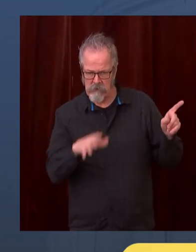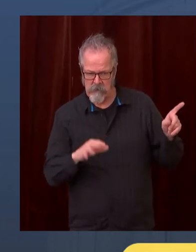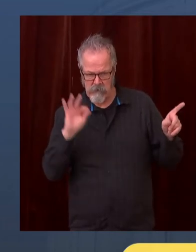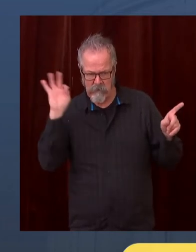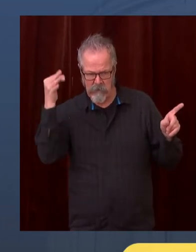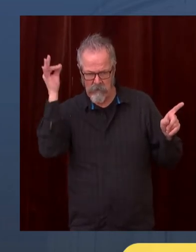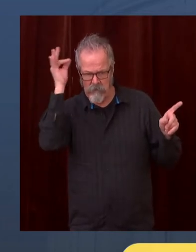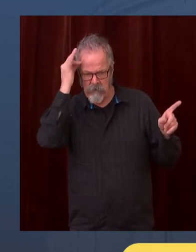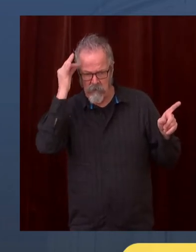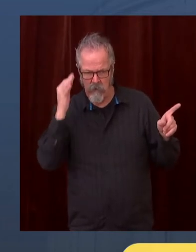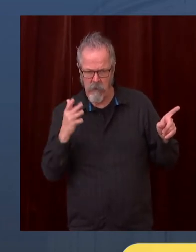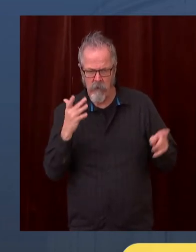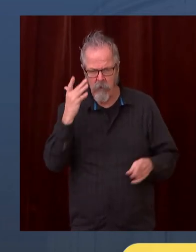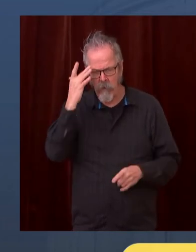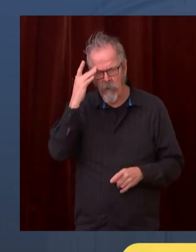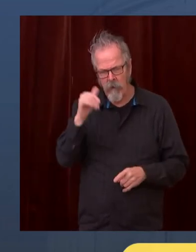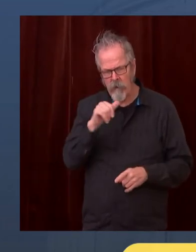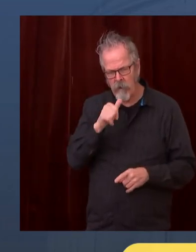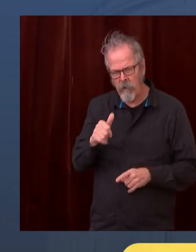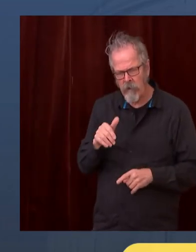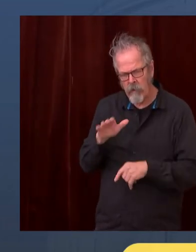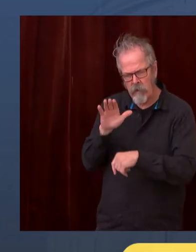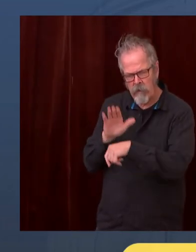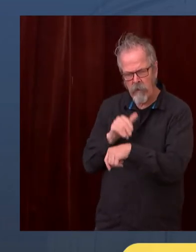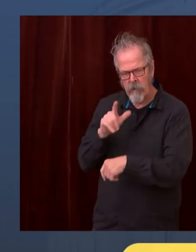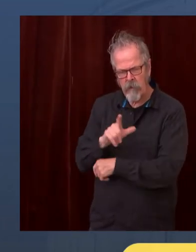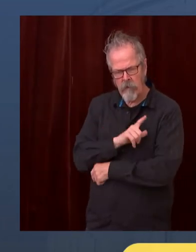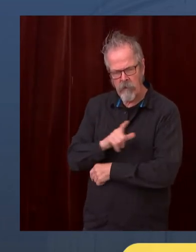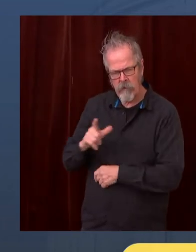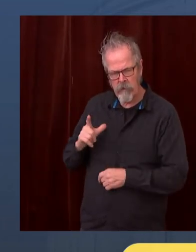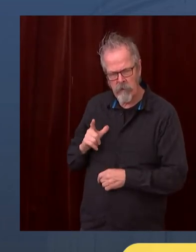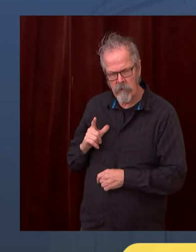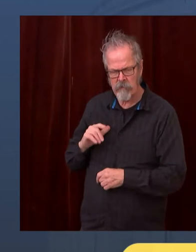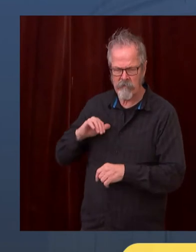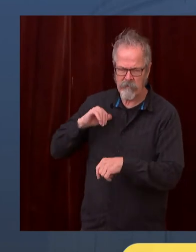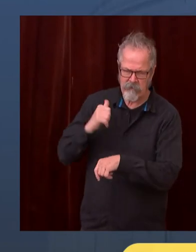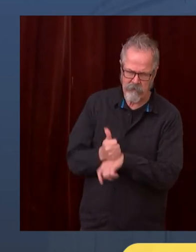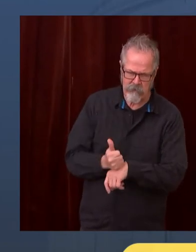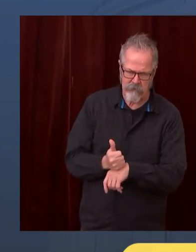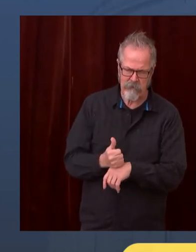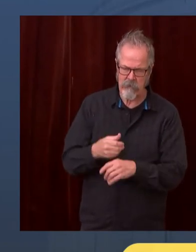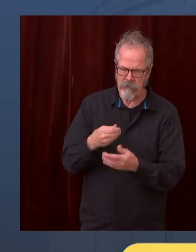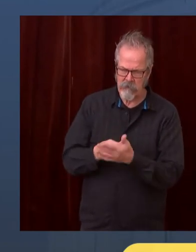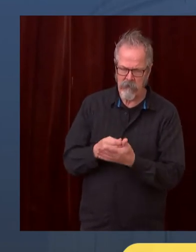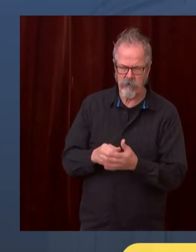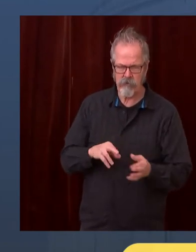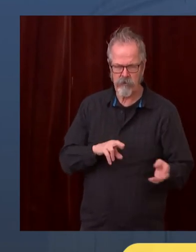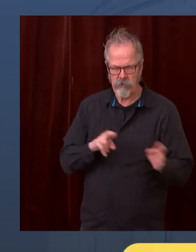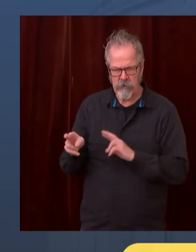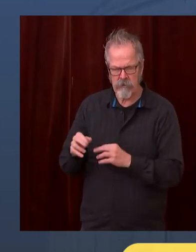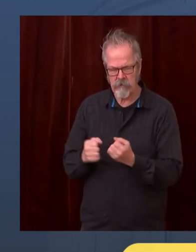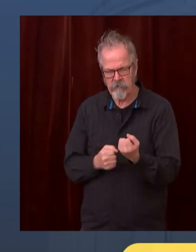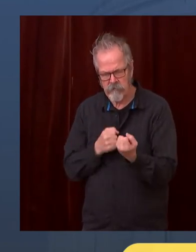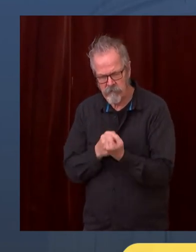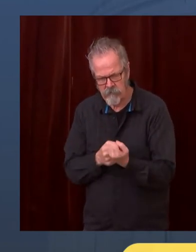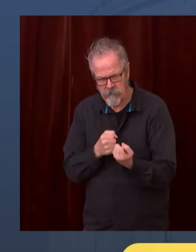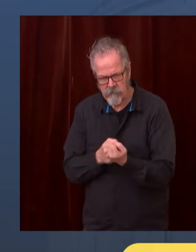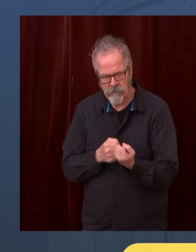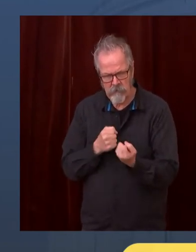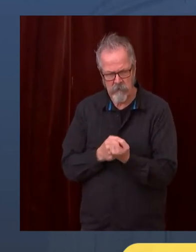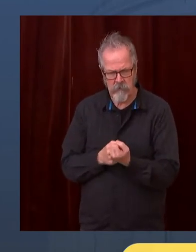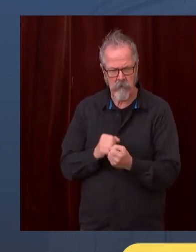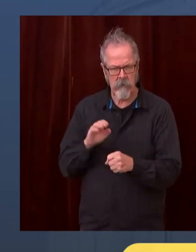mechanisms for quickly providing relief for workers and businesses over what could be a very difficult couple months here?